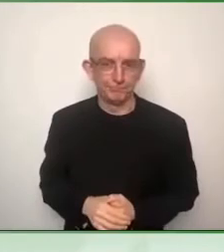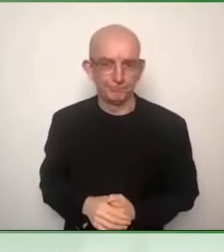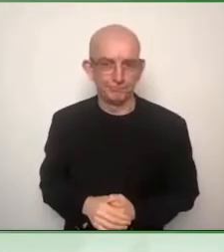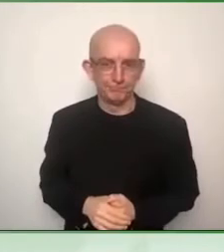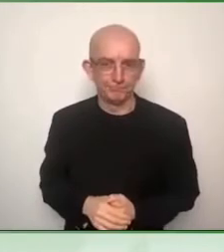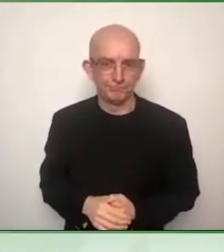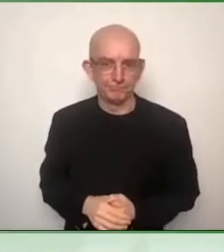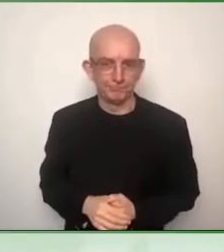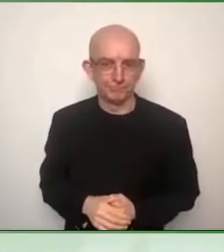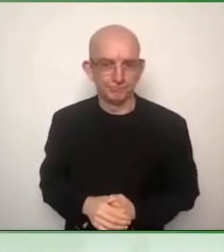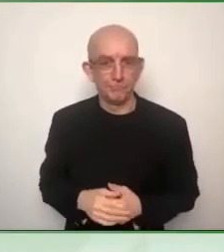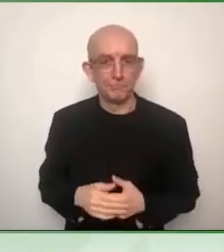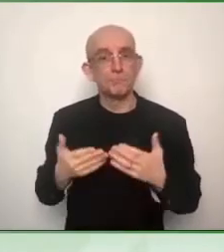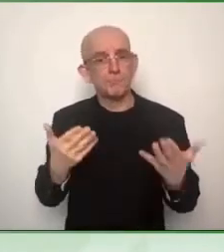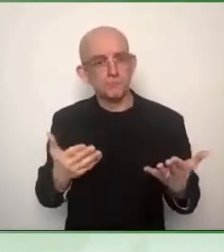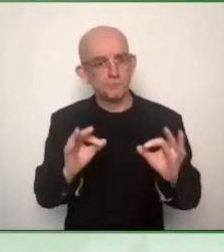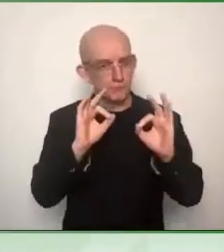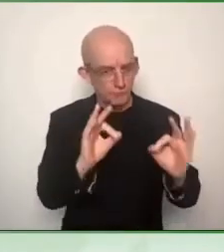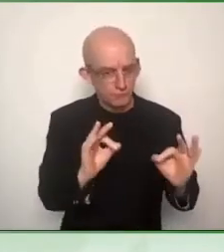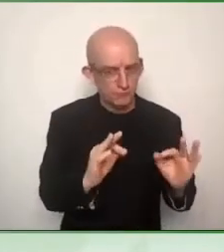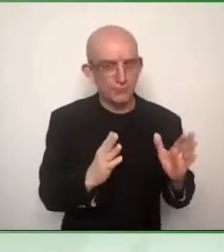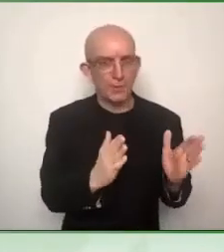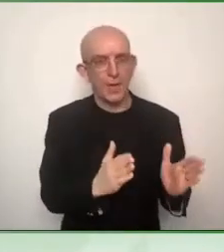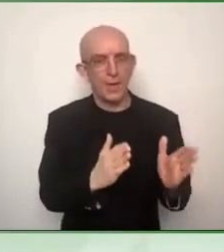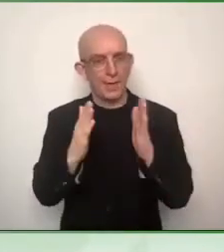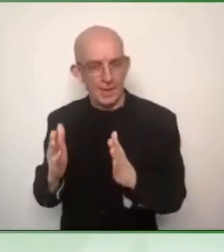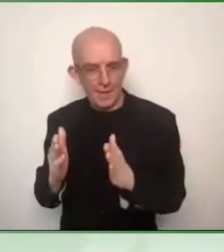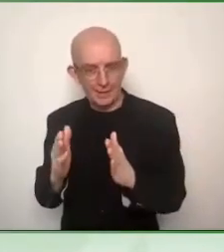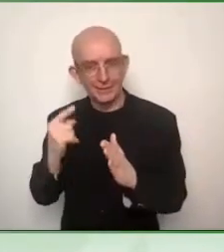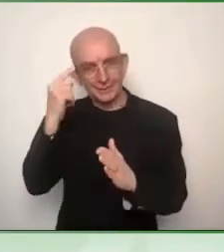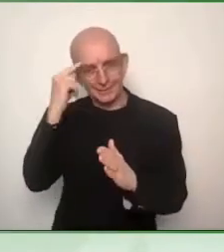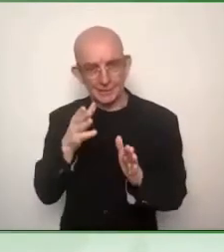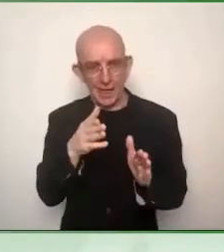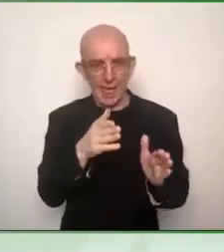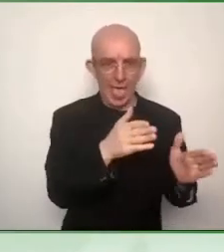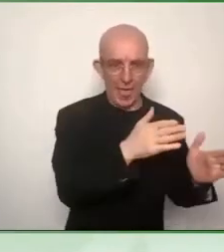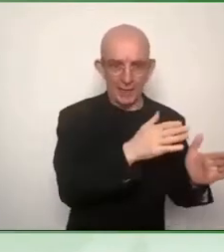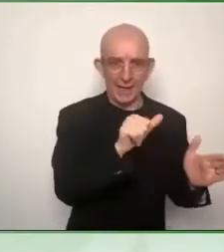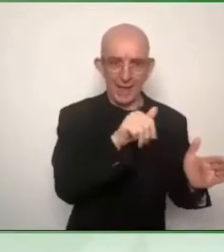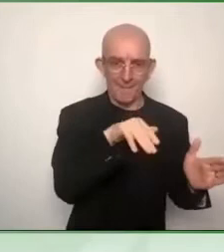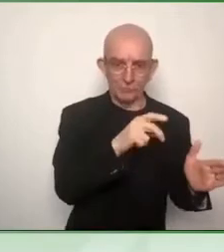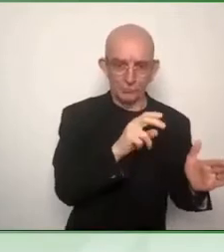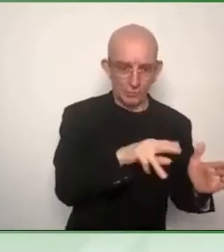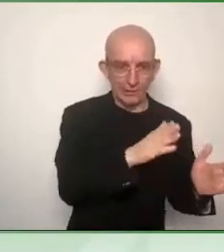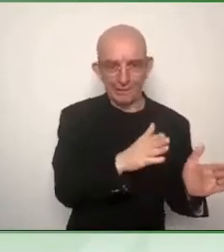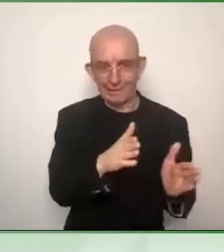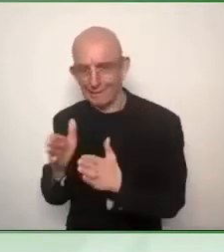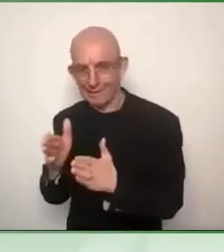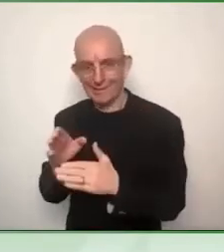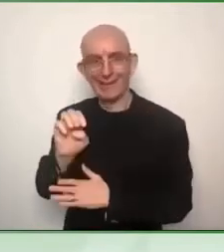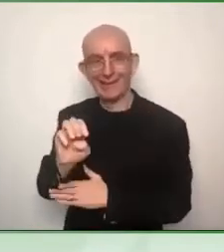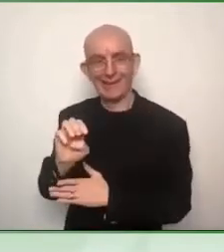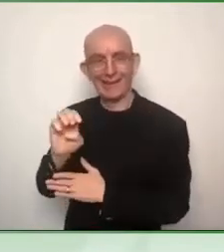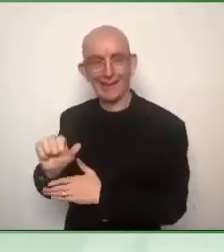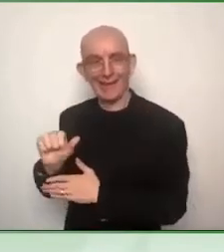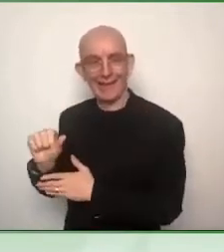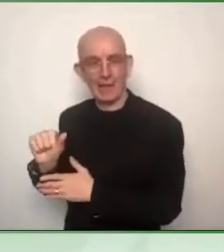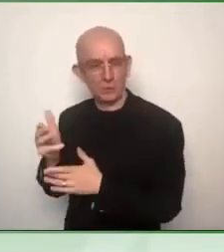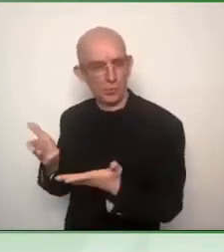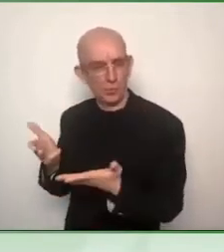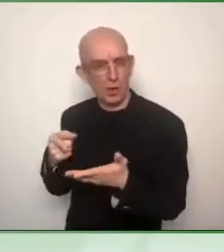heard, the EAA is being rolled out right now, as we were hearing from Ima,